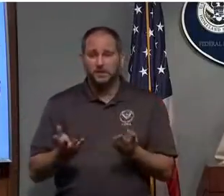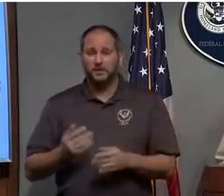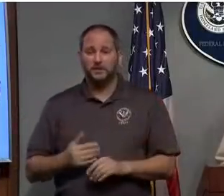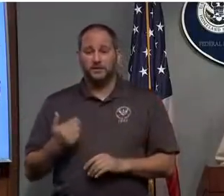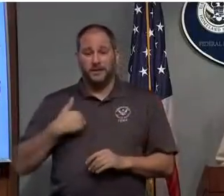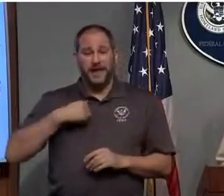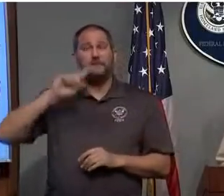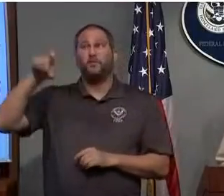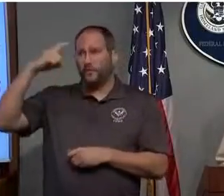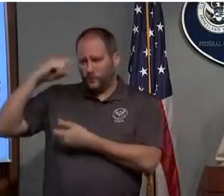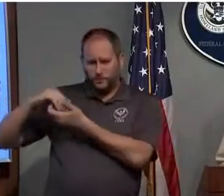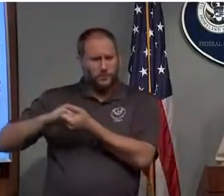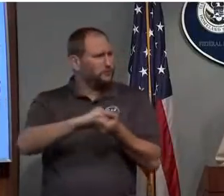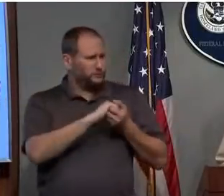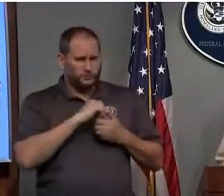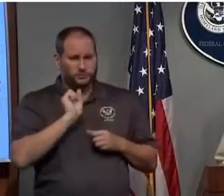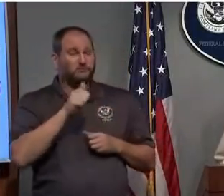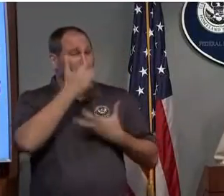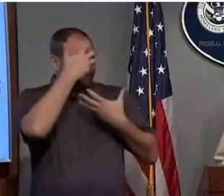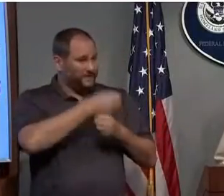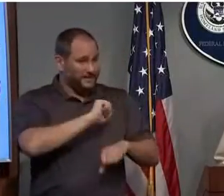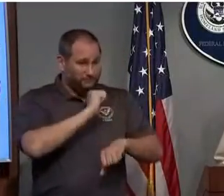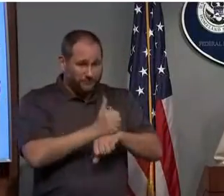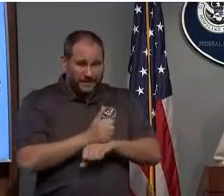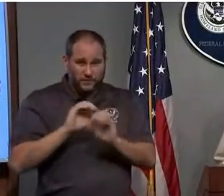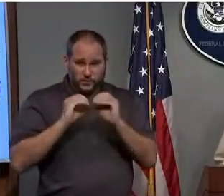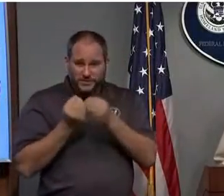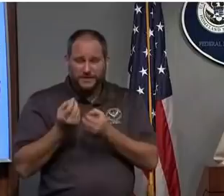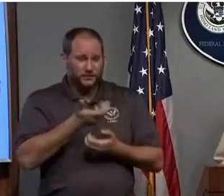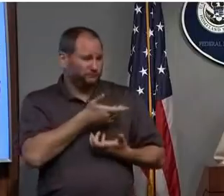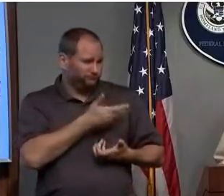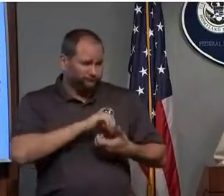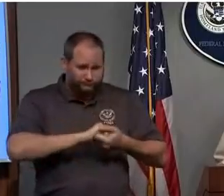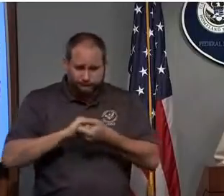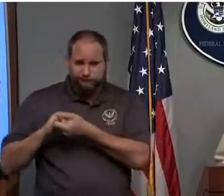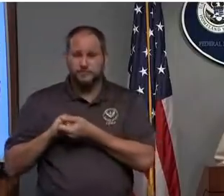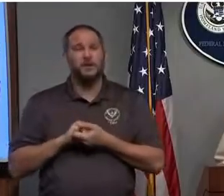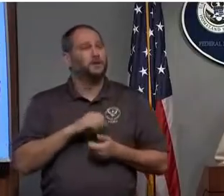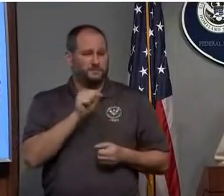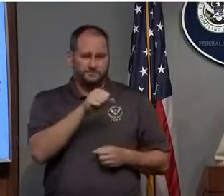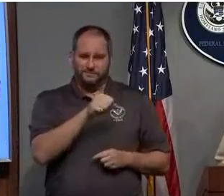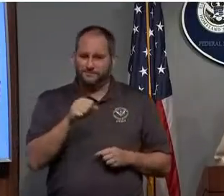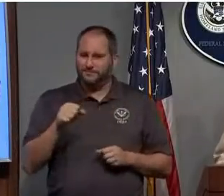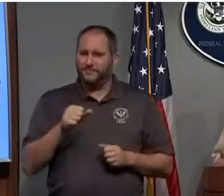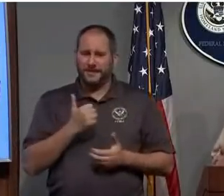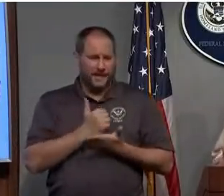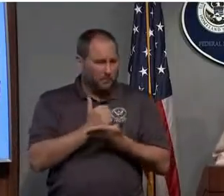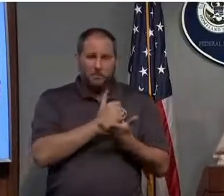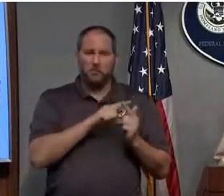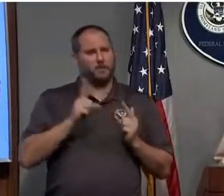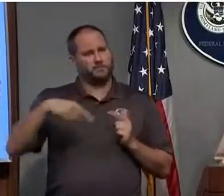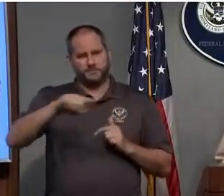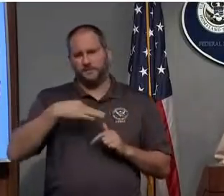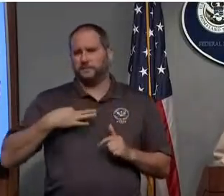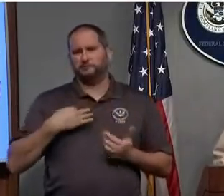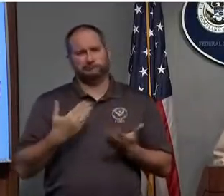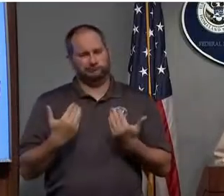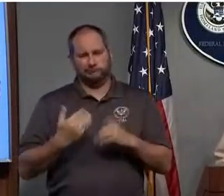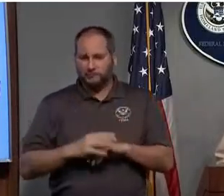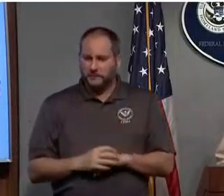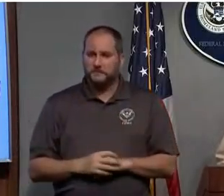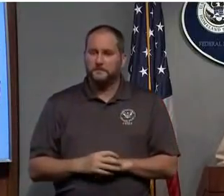other faith-based organizations to operate. But we don't want you just to respond